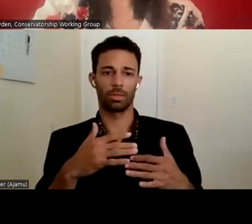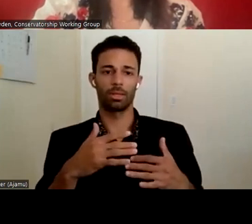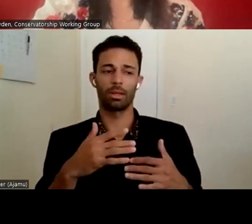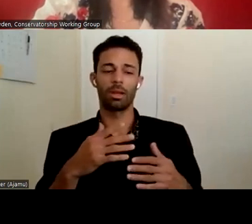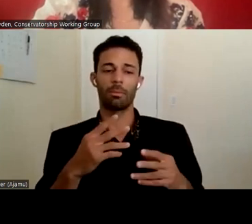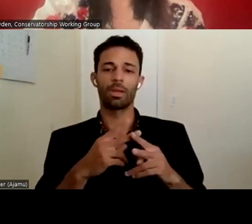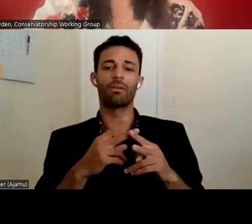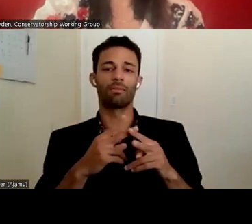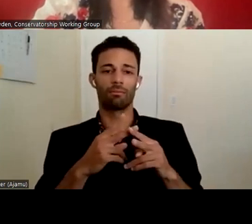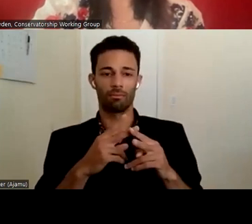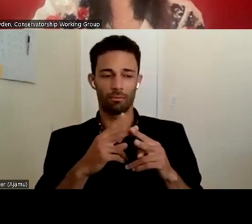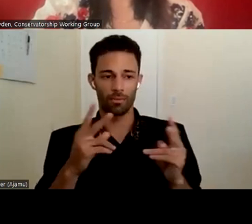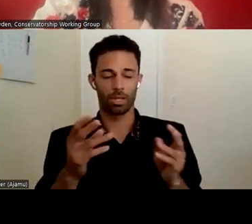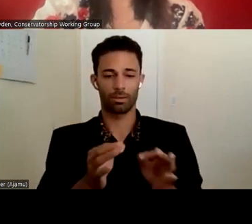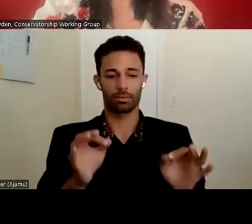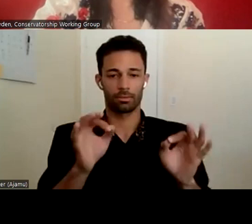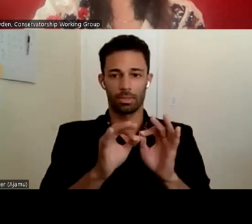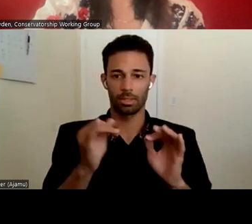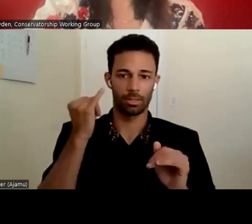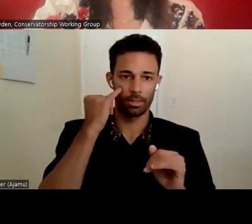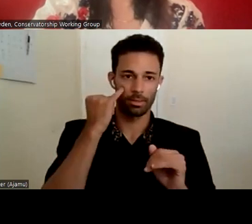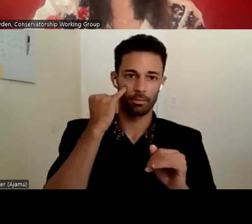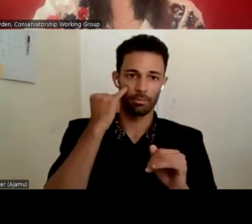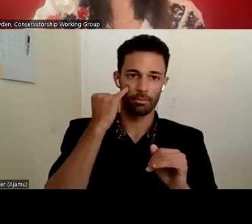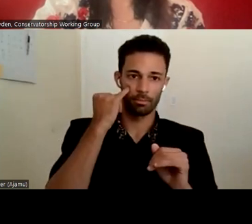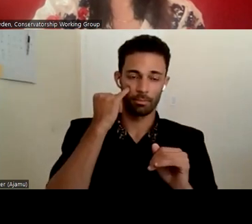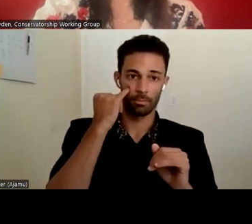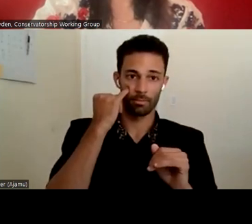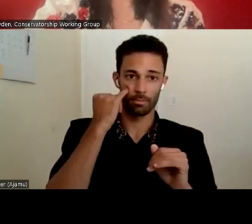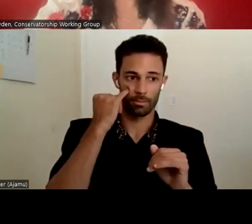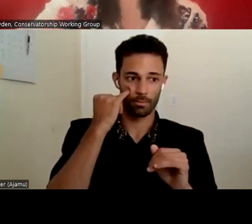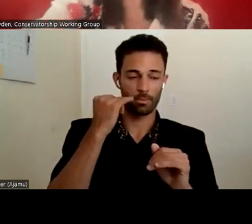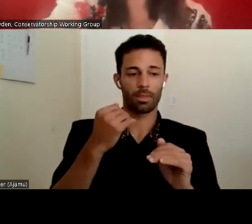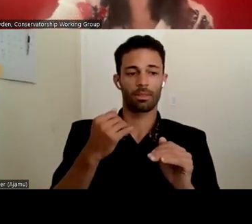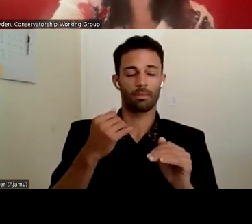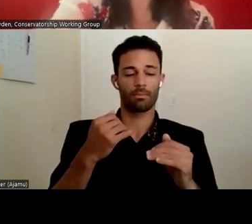instrumental if there were, um, um, skilled, um,